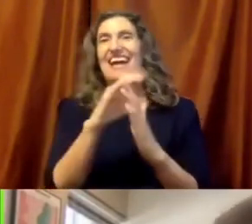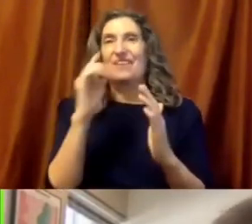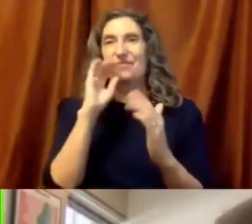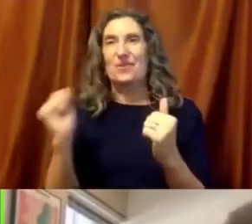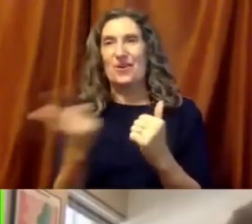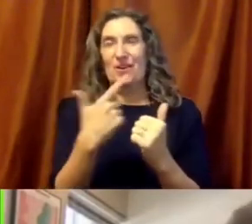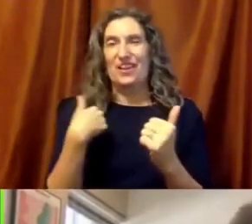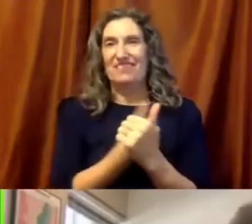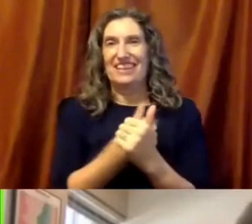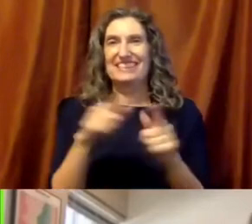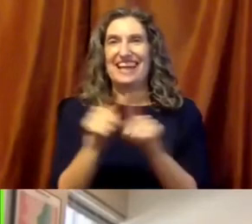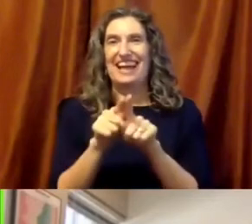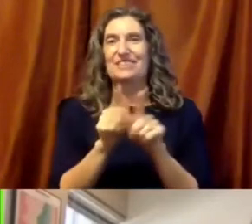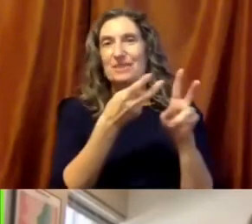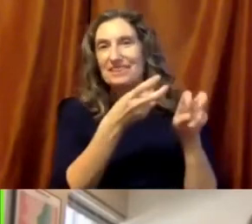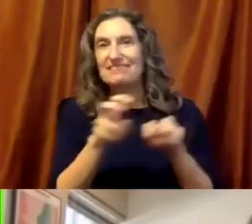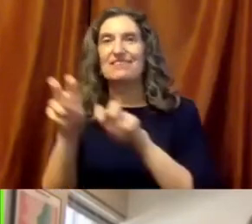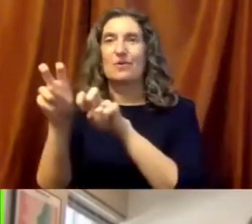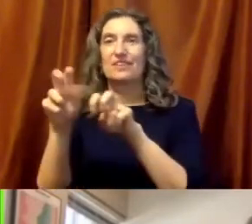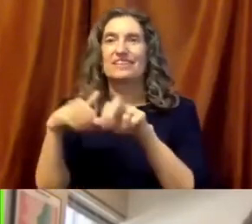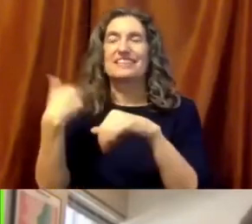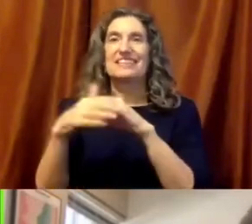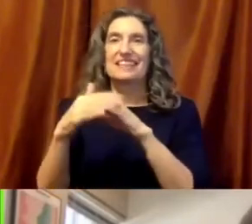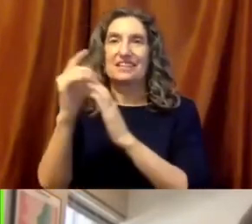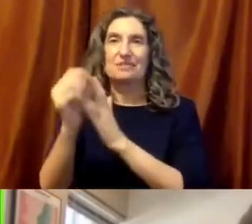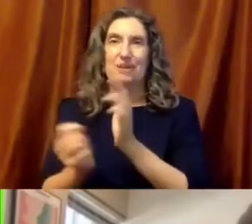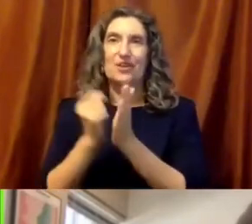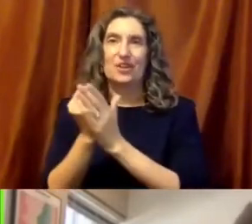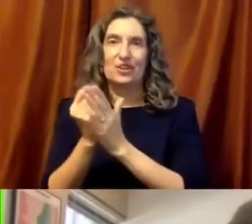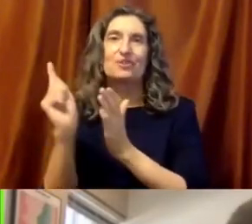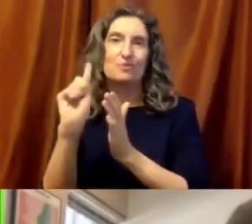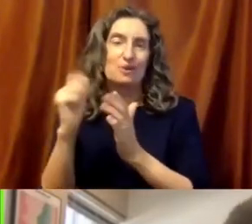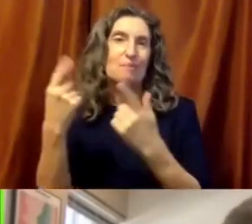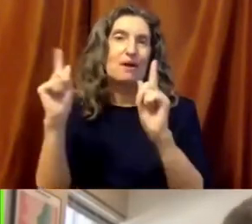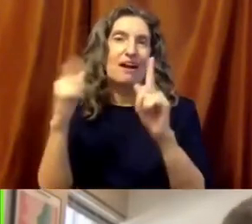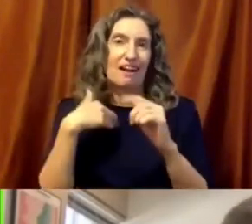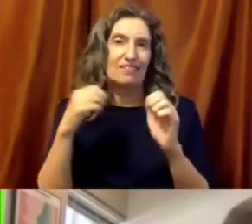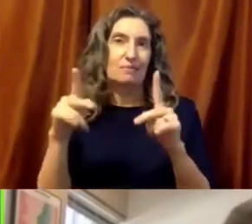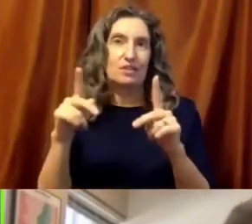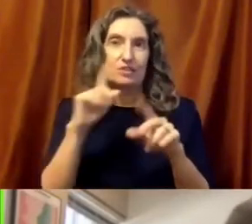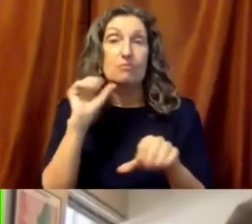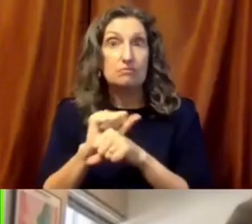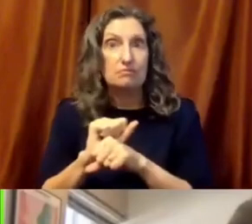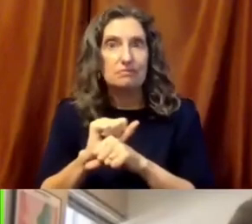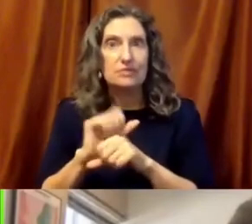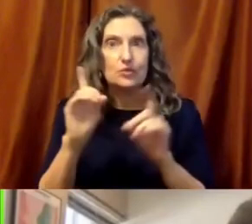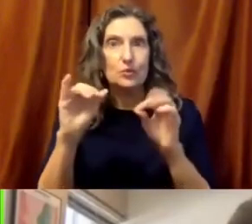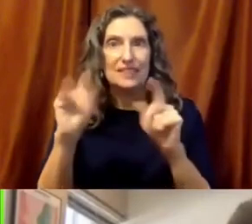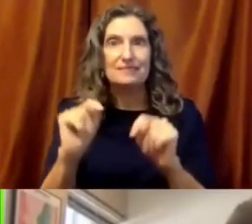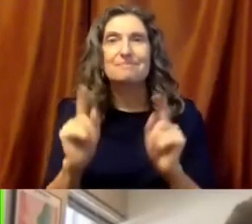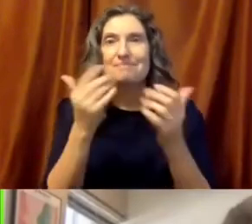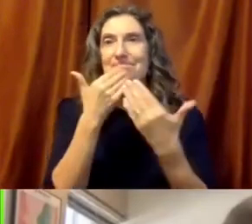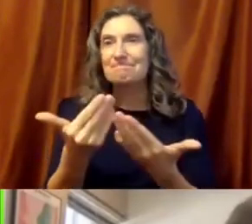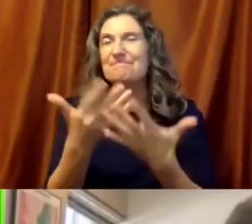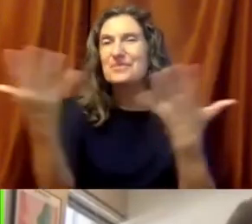for the educators and for all of us, as we go into this next period, where we have an opportunity